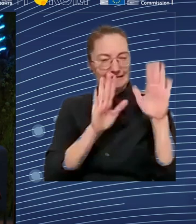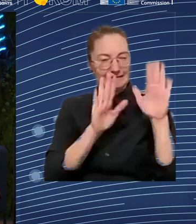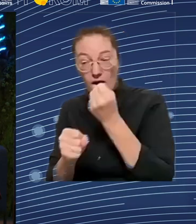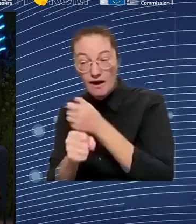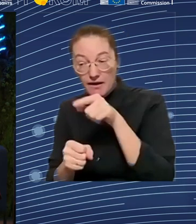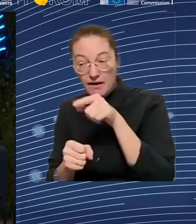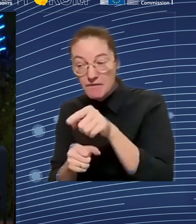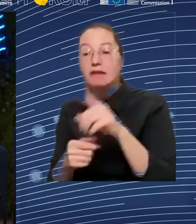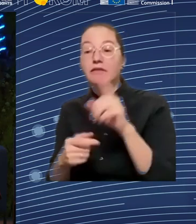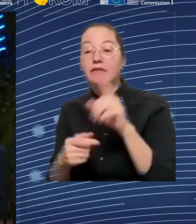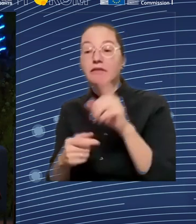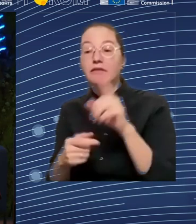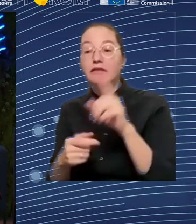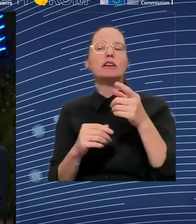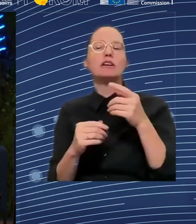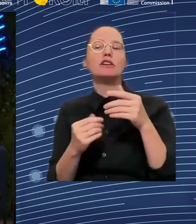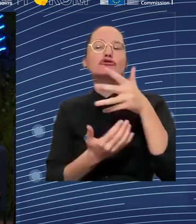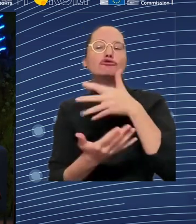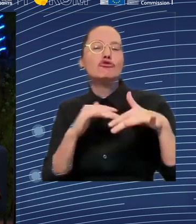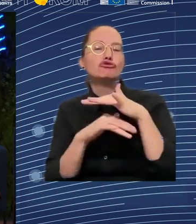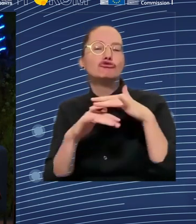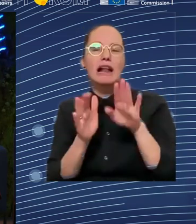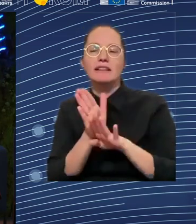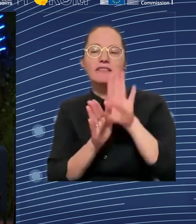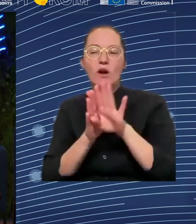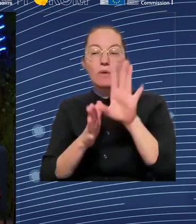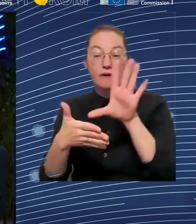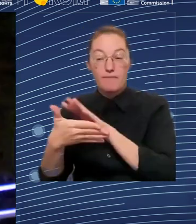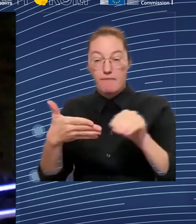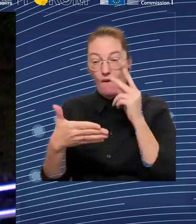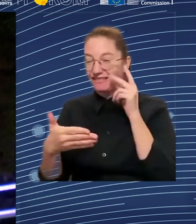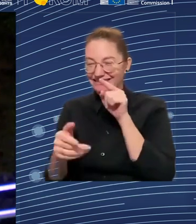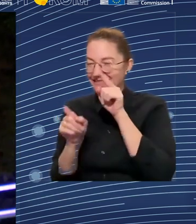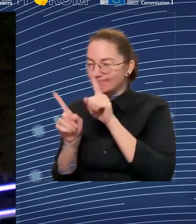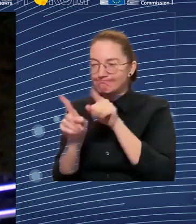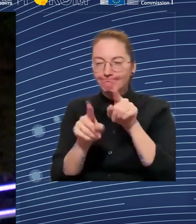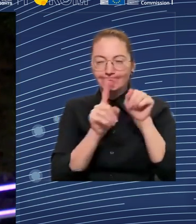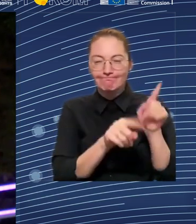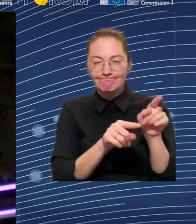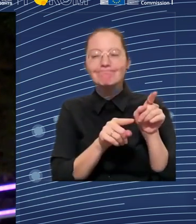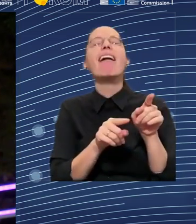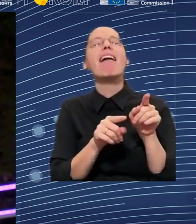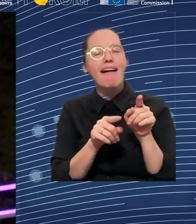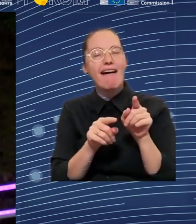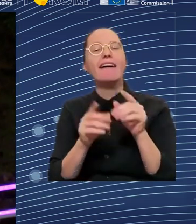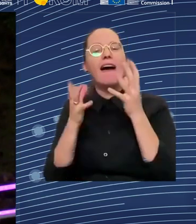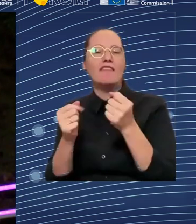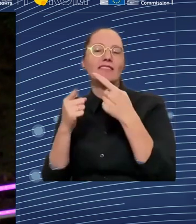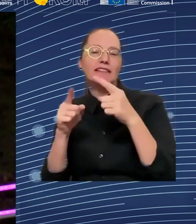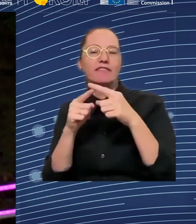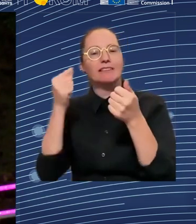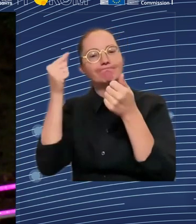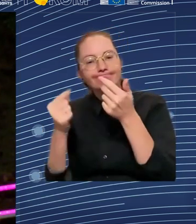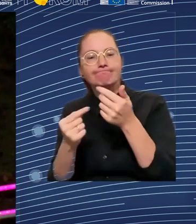course, this is closely linked to the ongoing digital revolution, but the AI revolution in particular, which I think